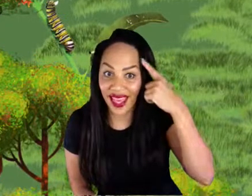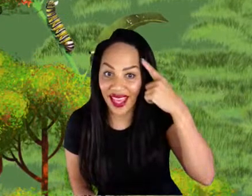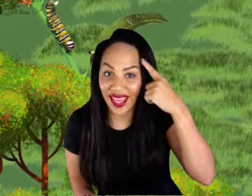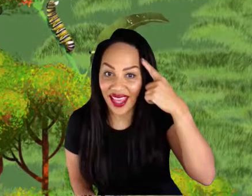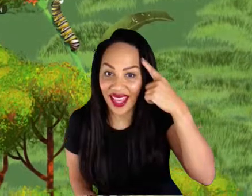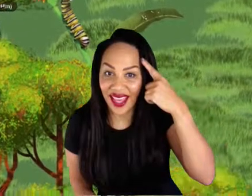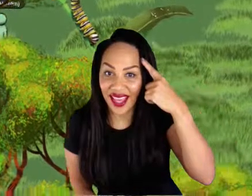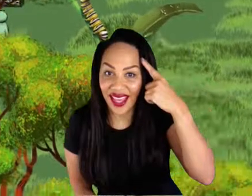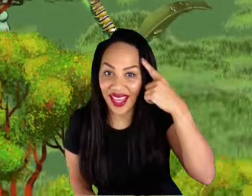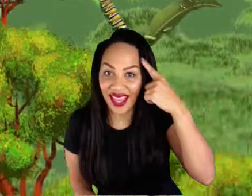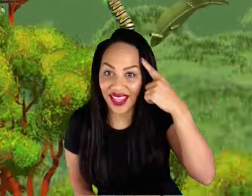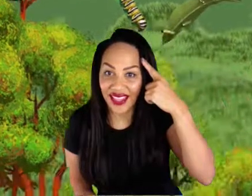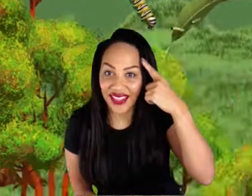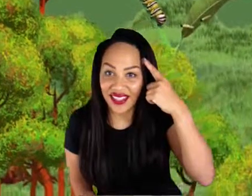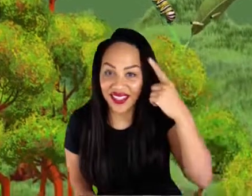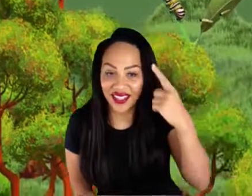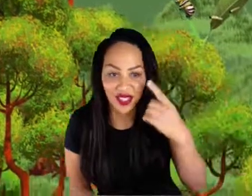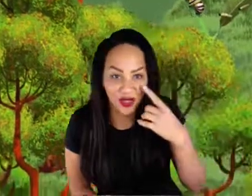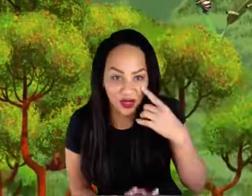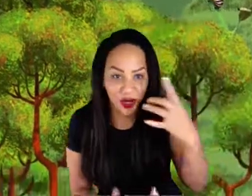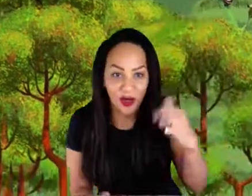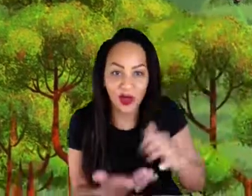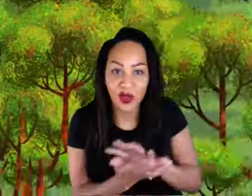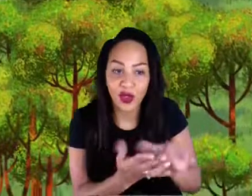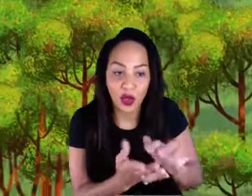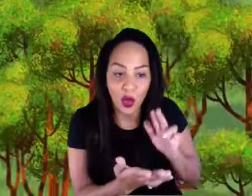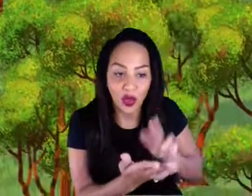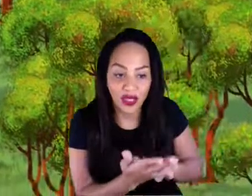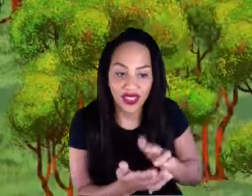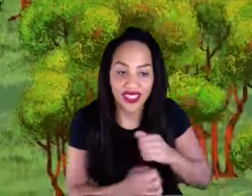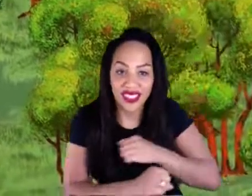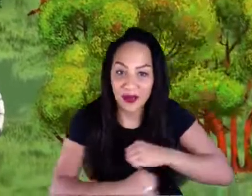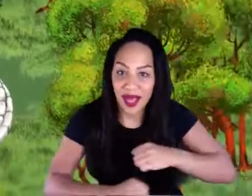and then maybe the party.